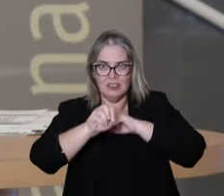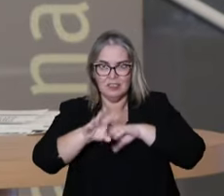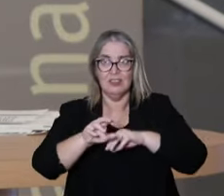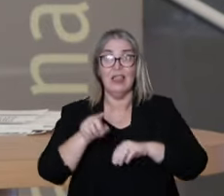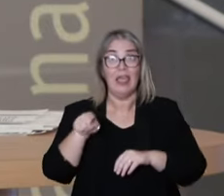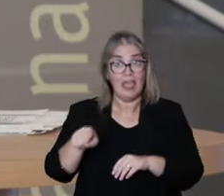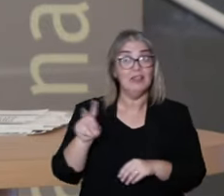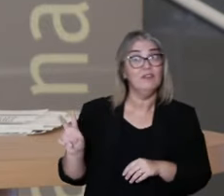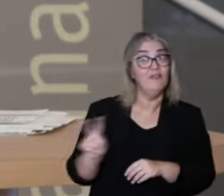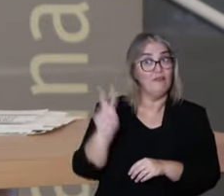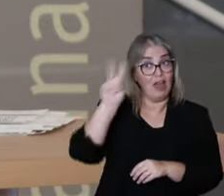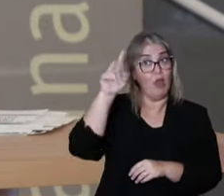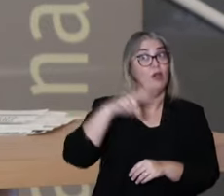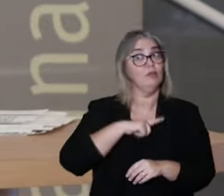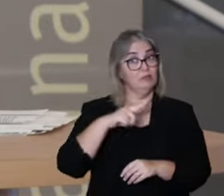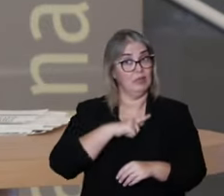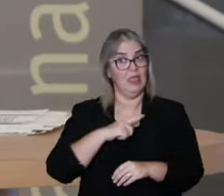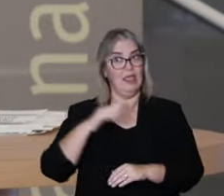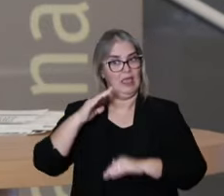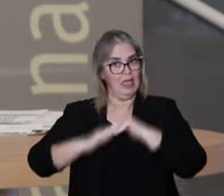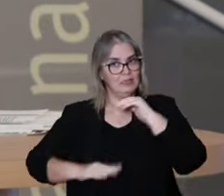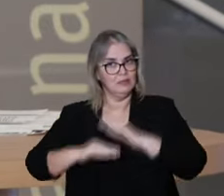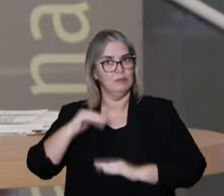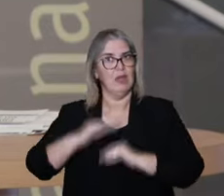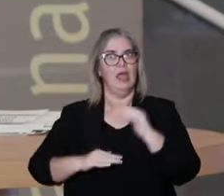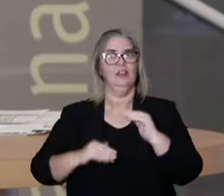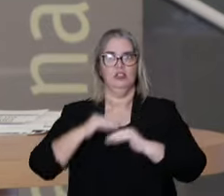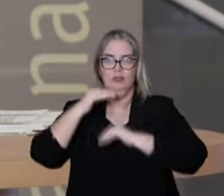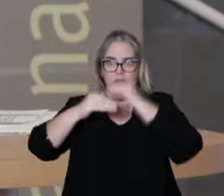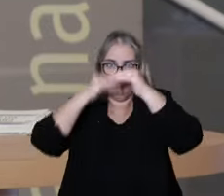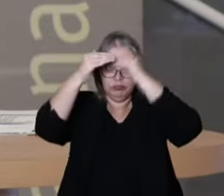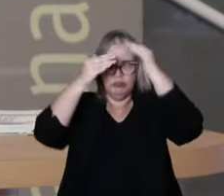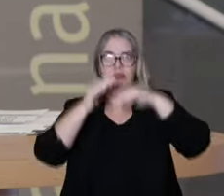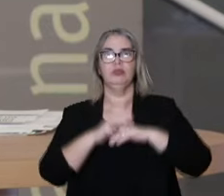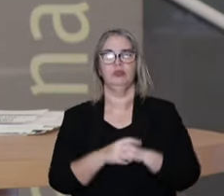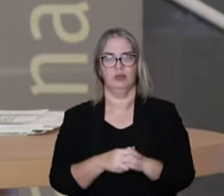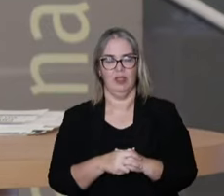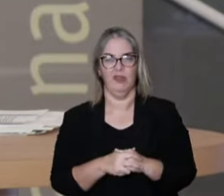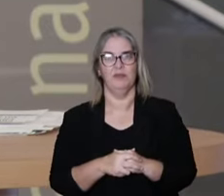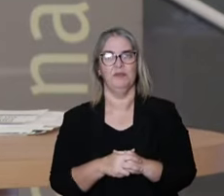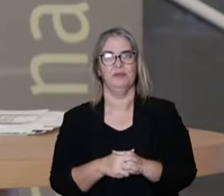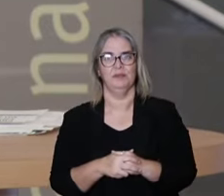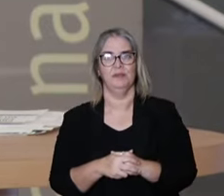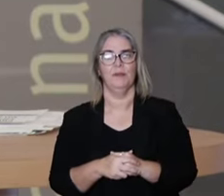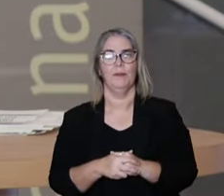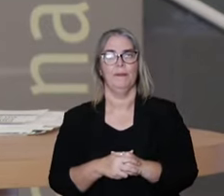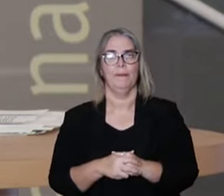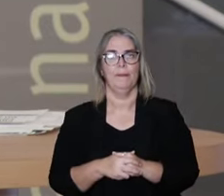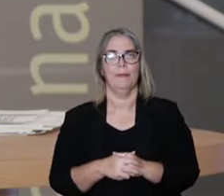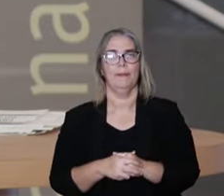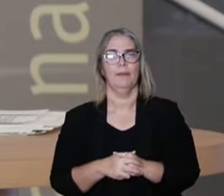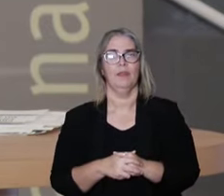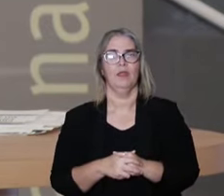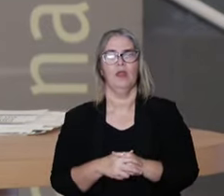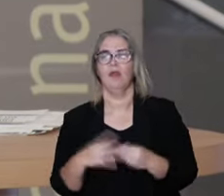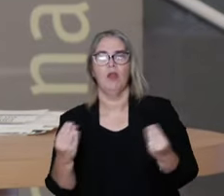this type of medicine, they value a lot the practices of promotion, meditation,